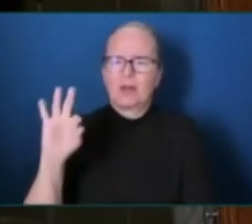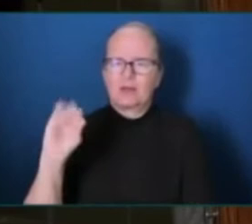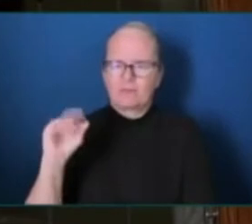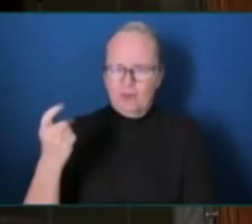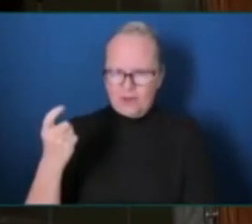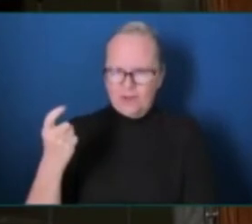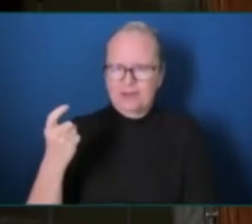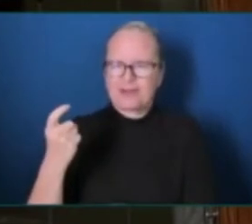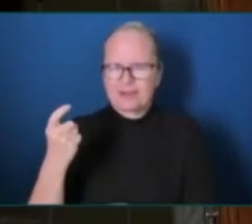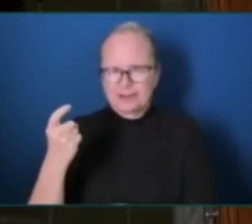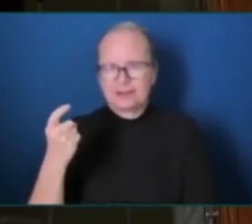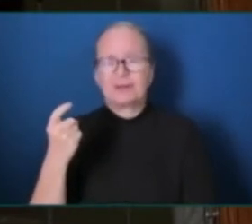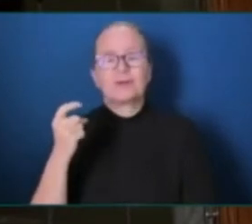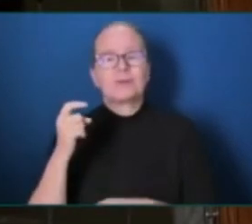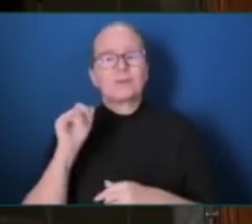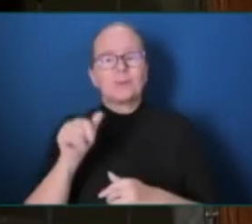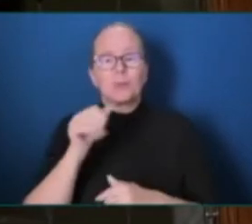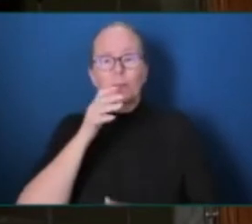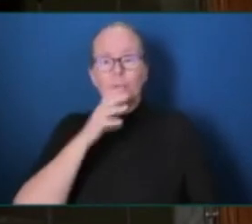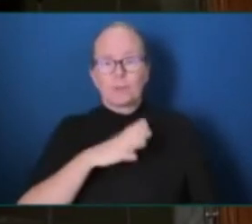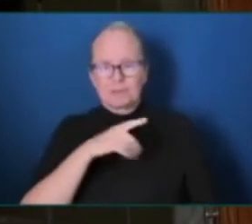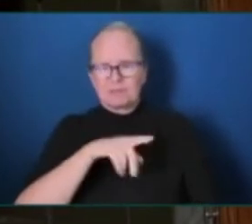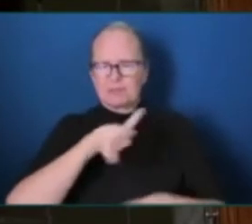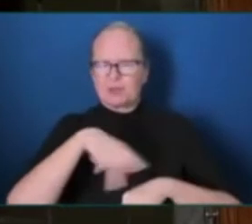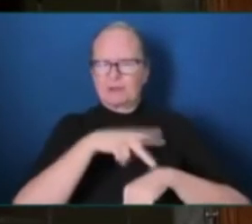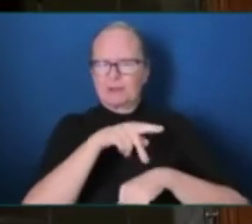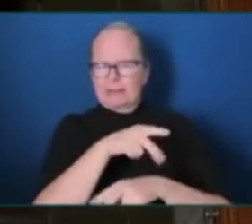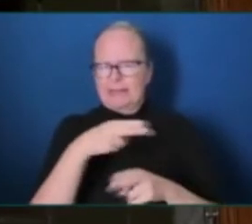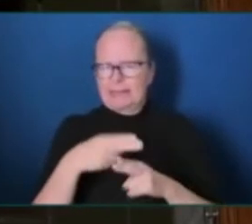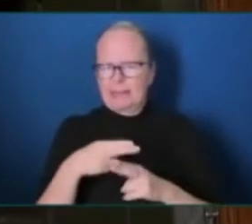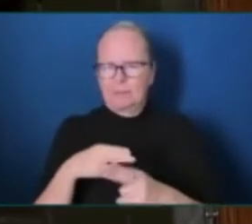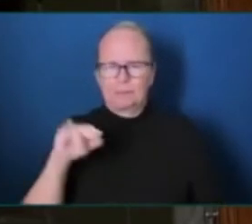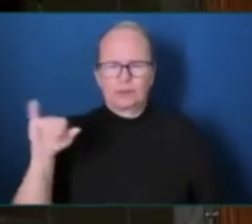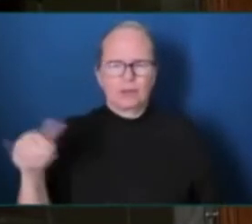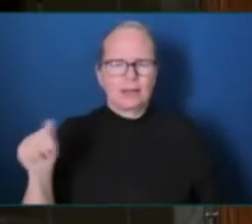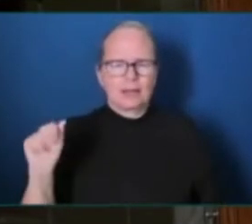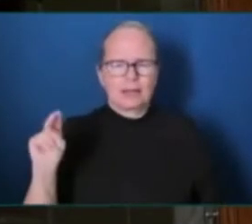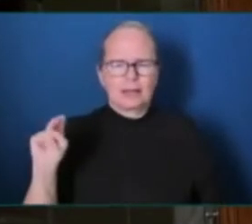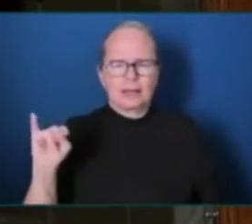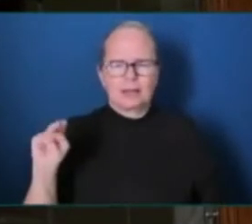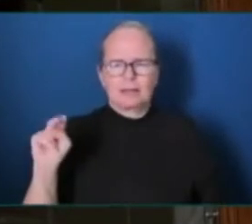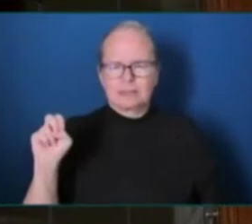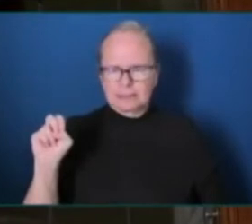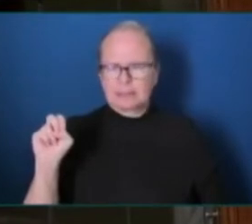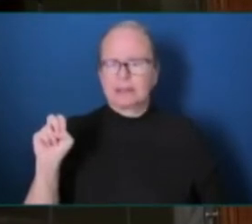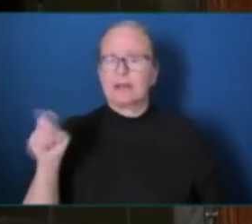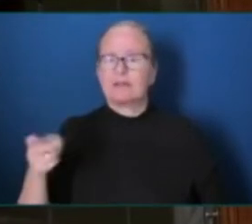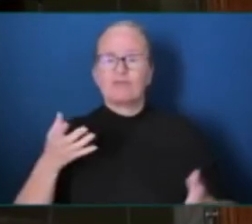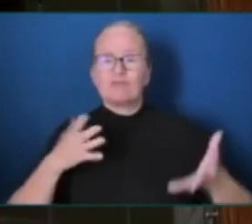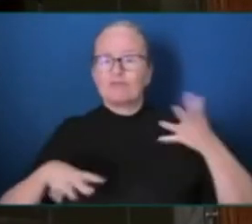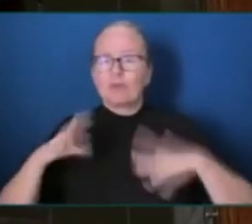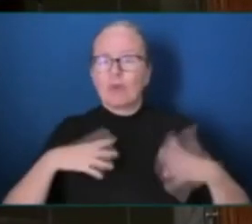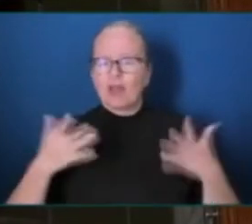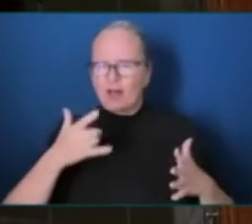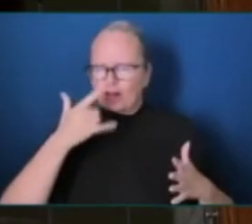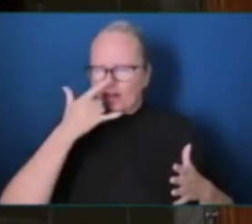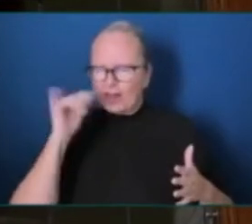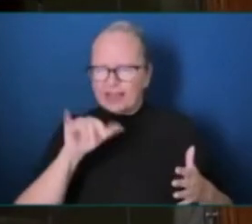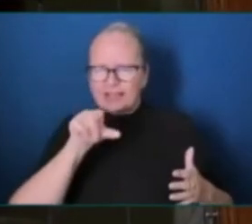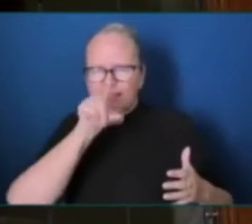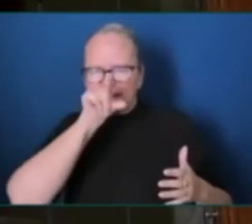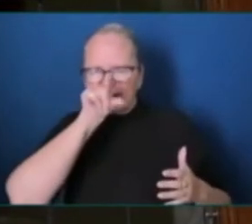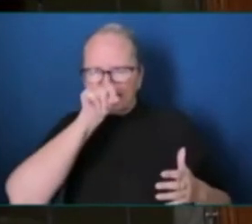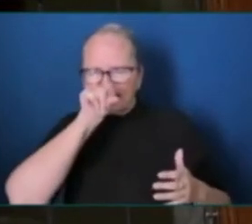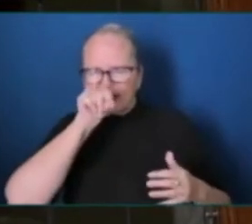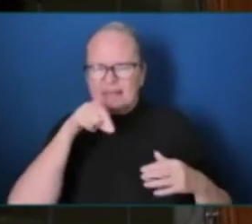in every classroom of the school. And this year, she had to top that, so she volunteered to be doused